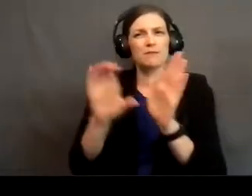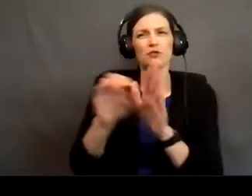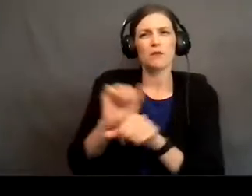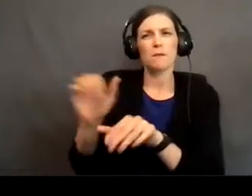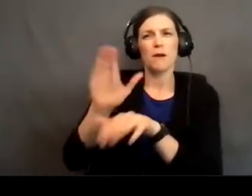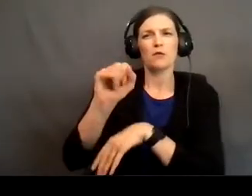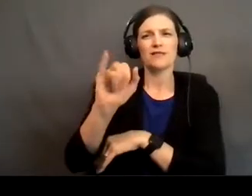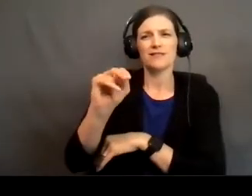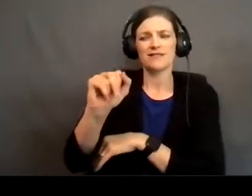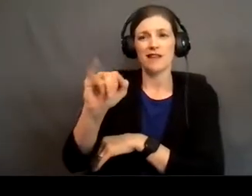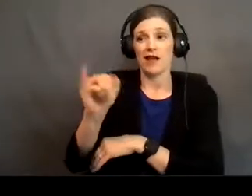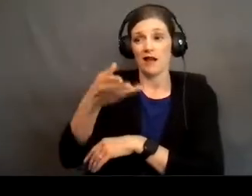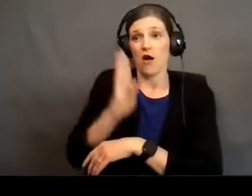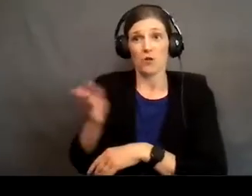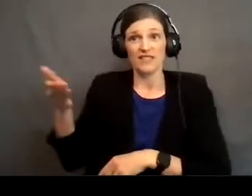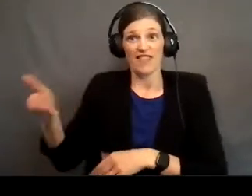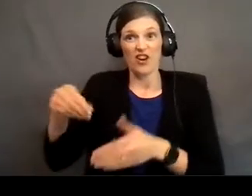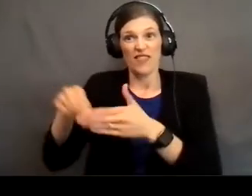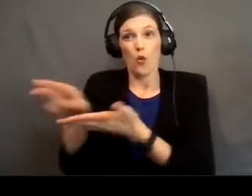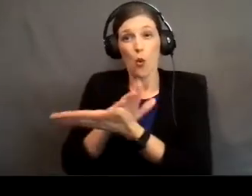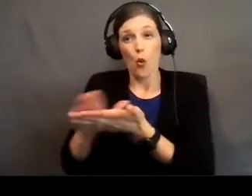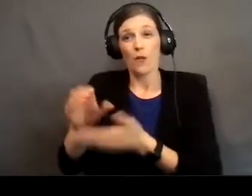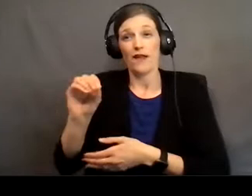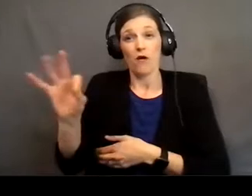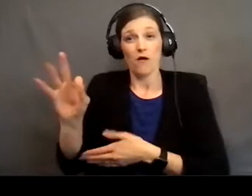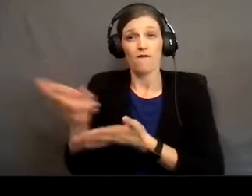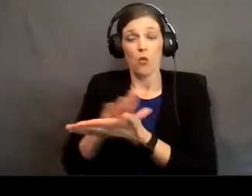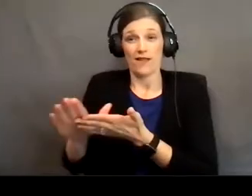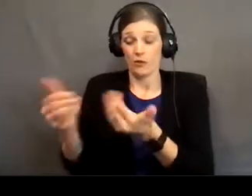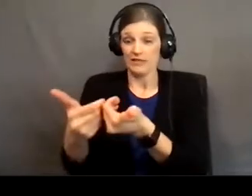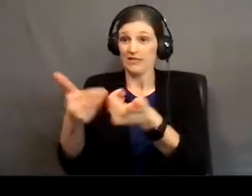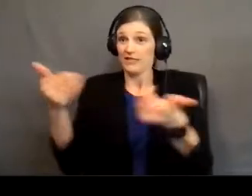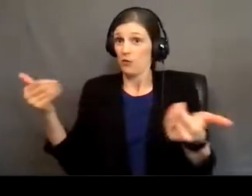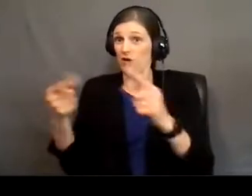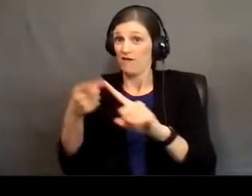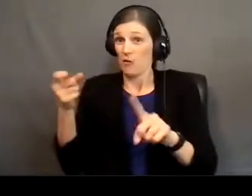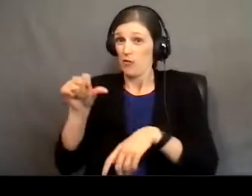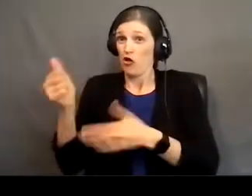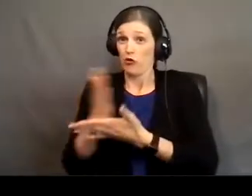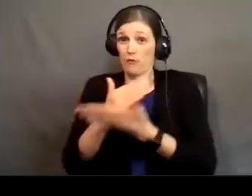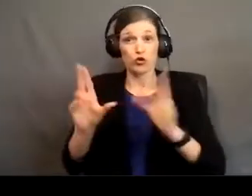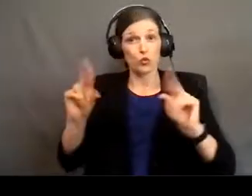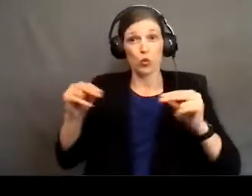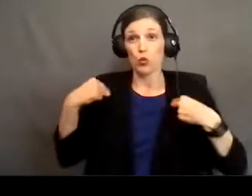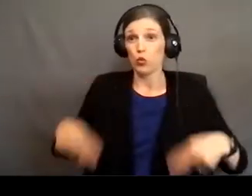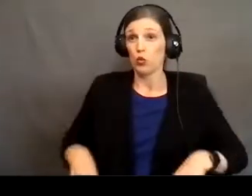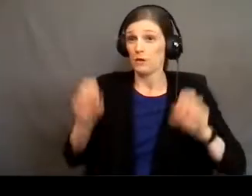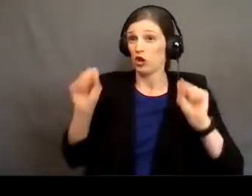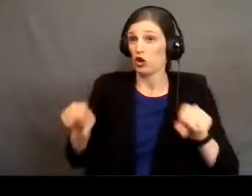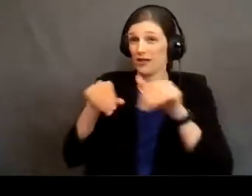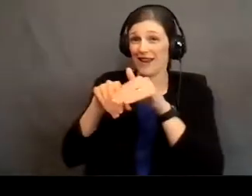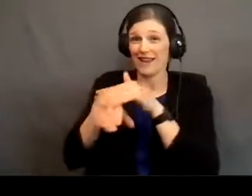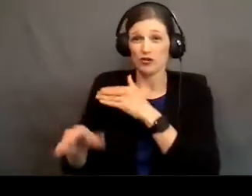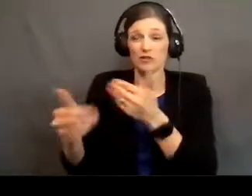was there in the holy of holies. And it was separated from the rest of the temple. No human could enter that room. It was separated